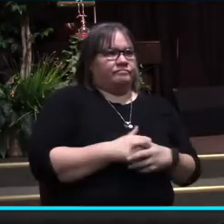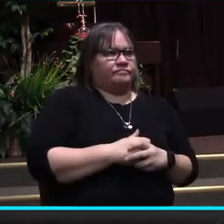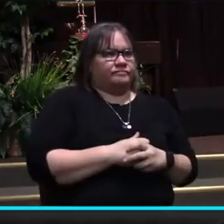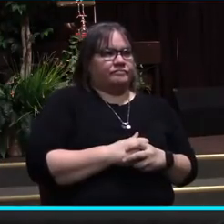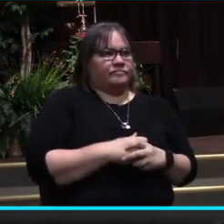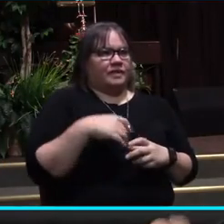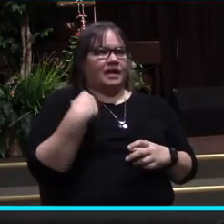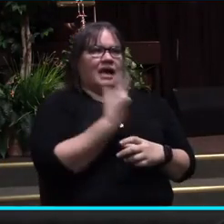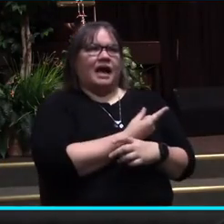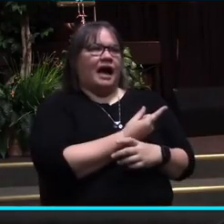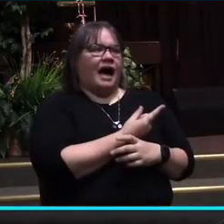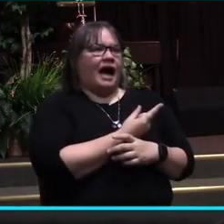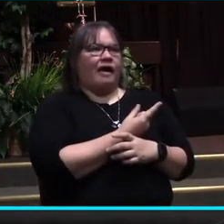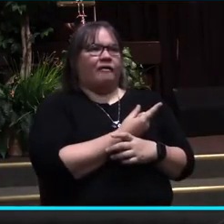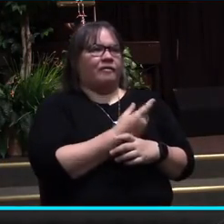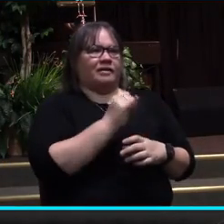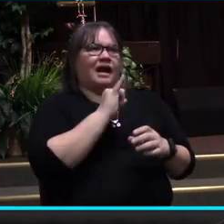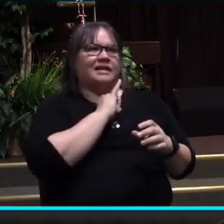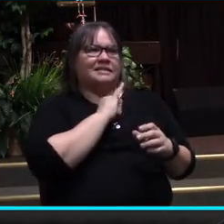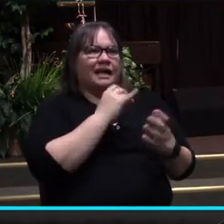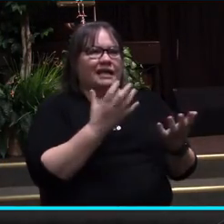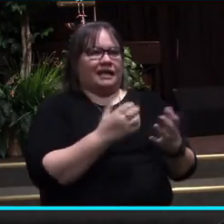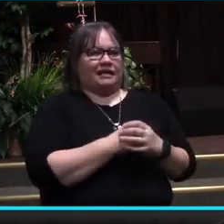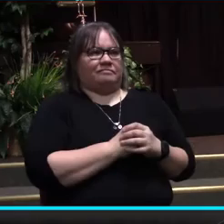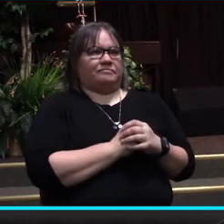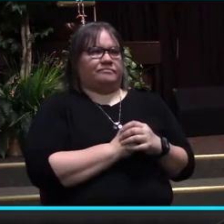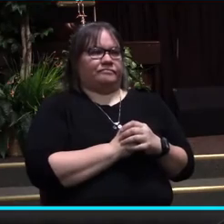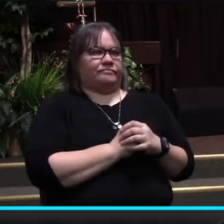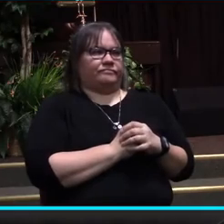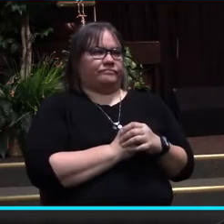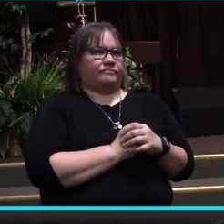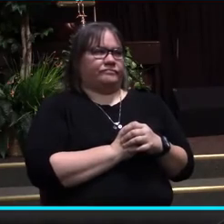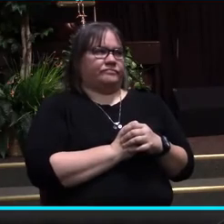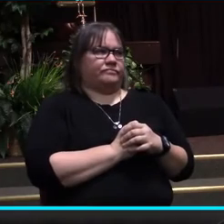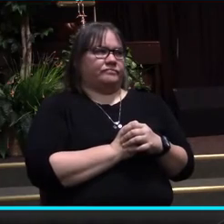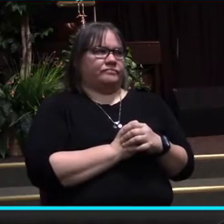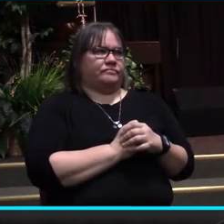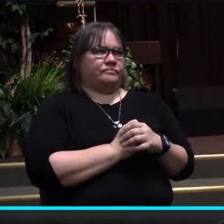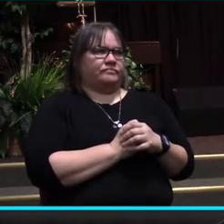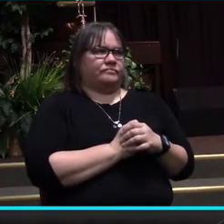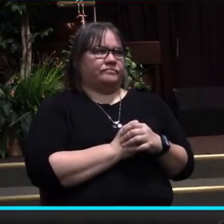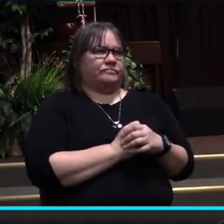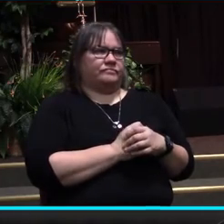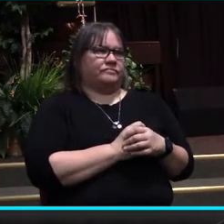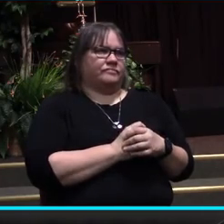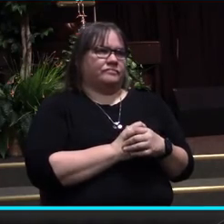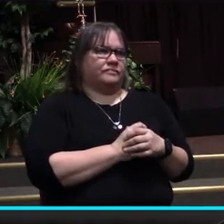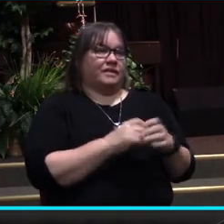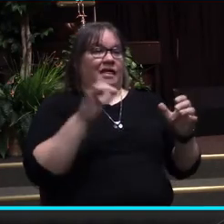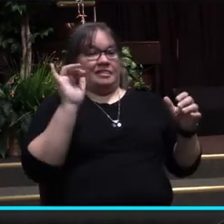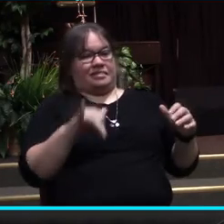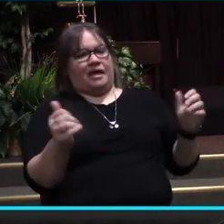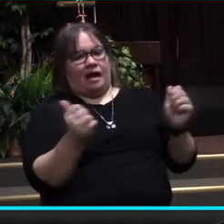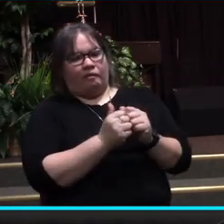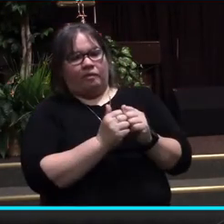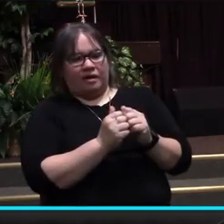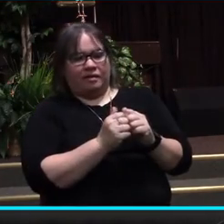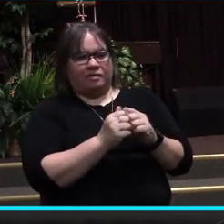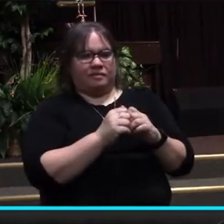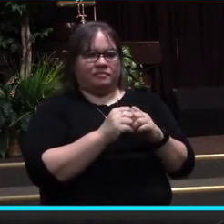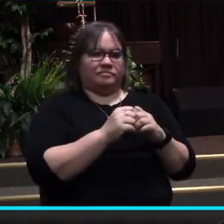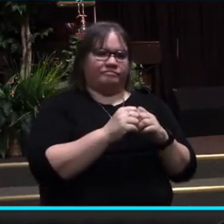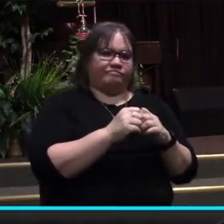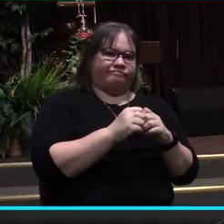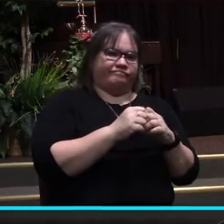our very source of identity. Now, you couple that with the sexual looseness of a